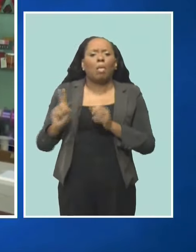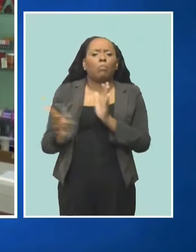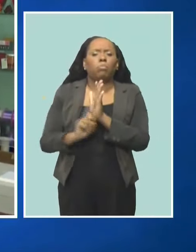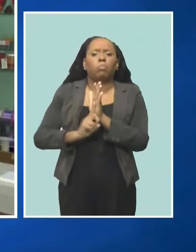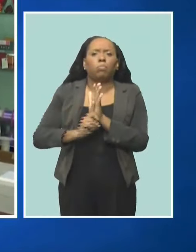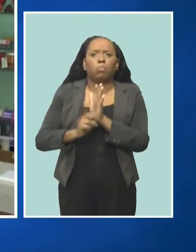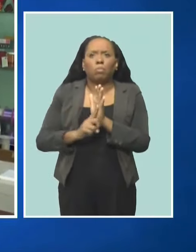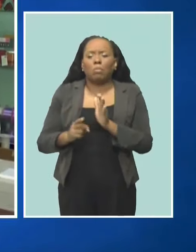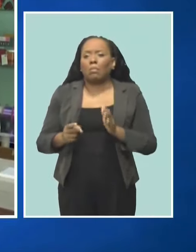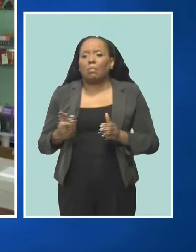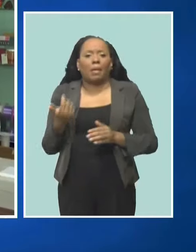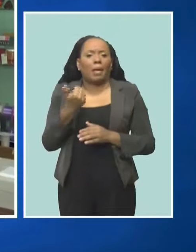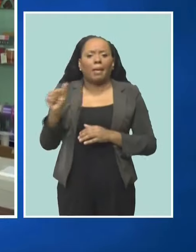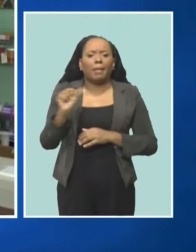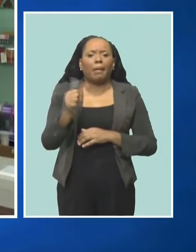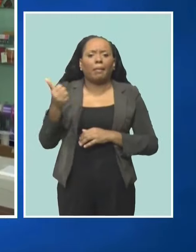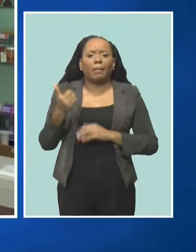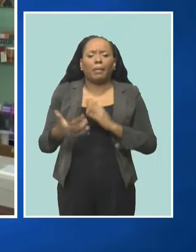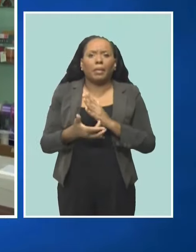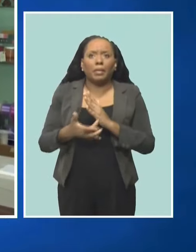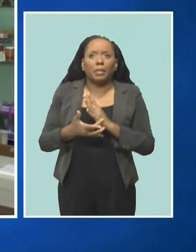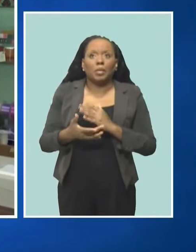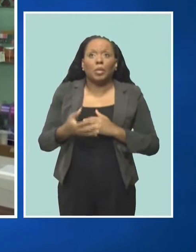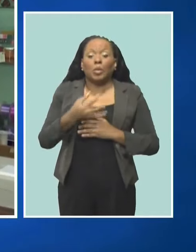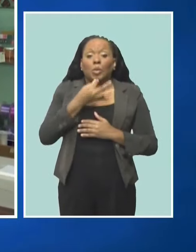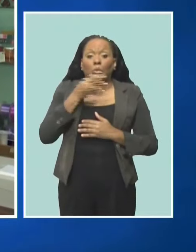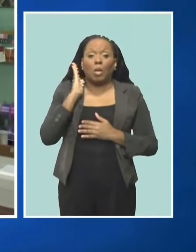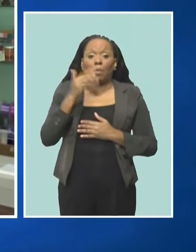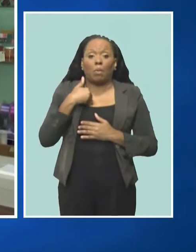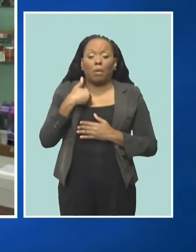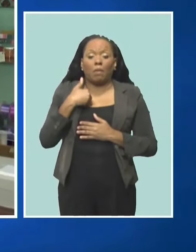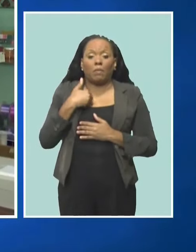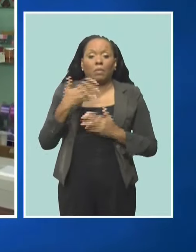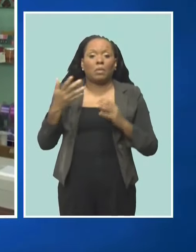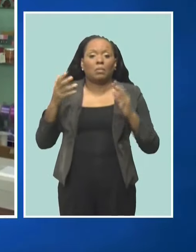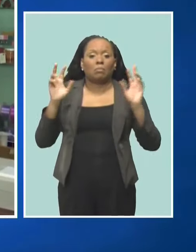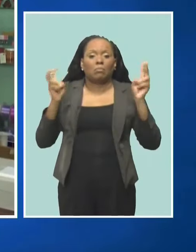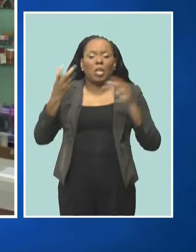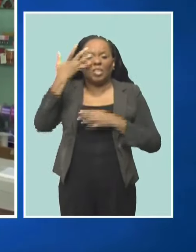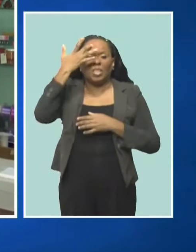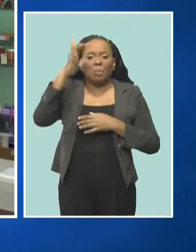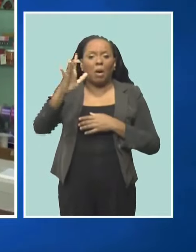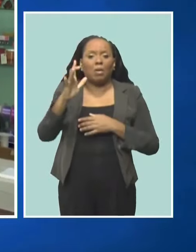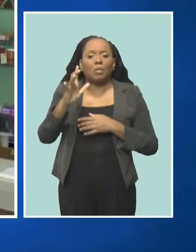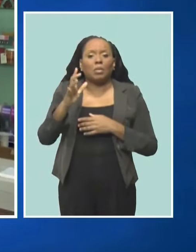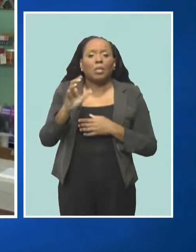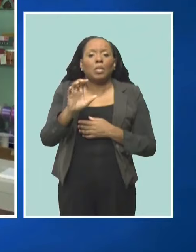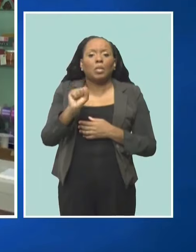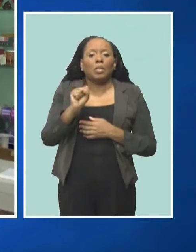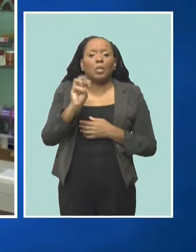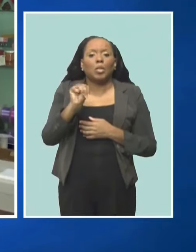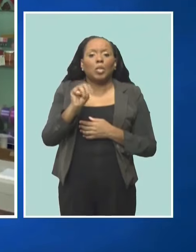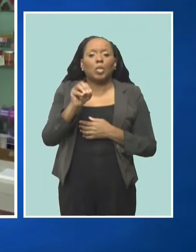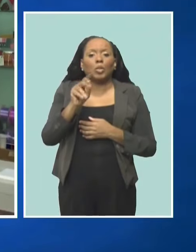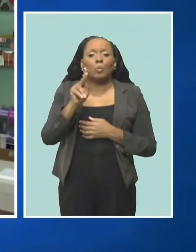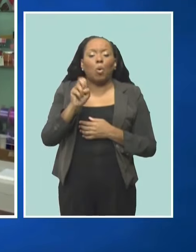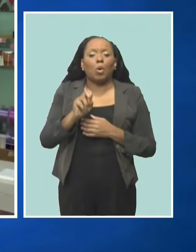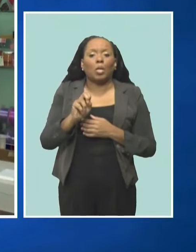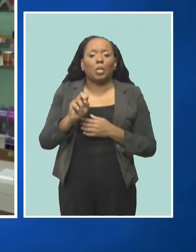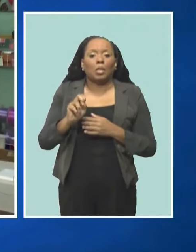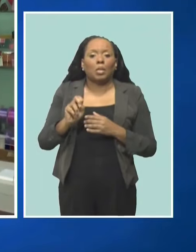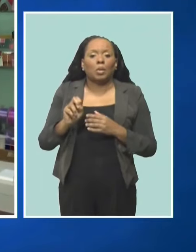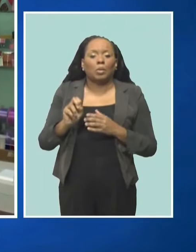to invest in some smart smoke detectors and some other smart devices, smart breakers,